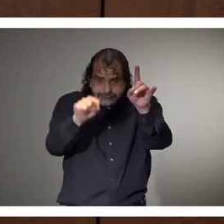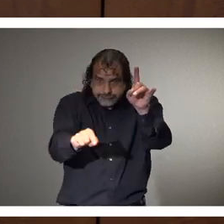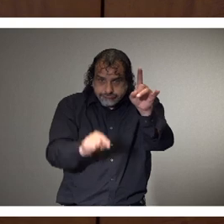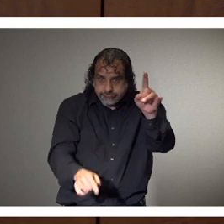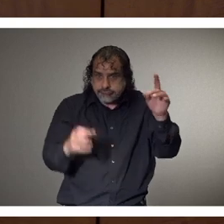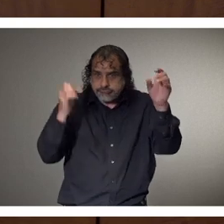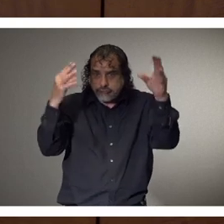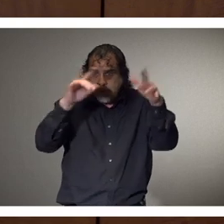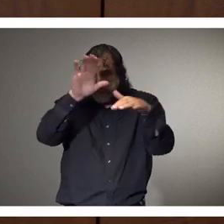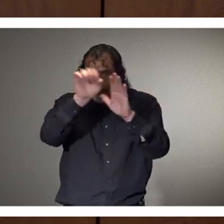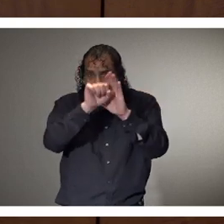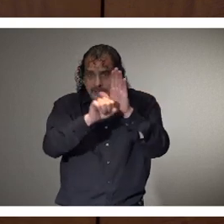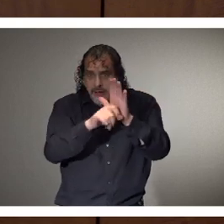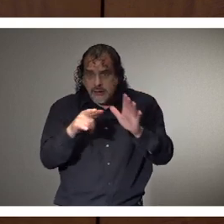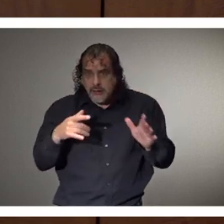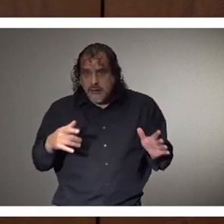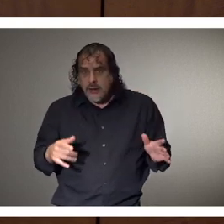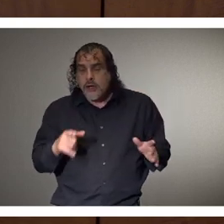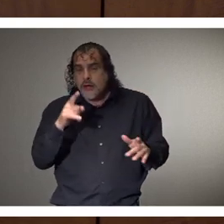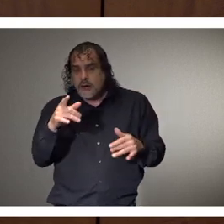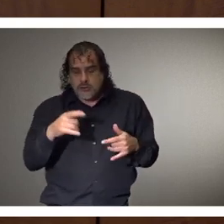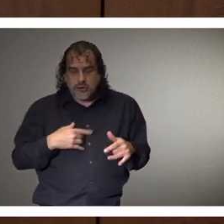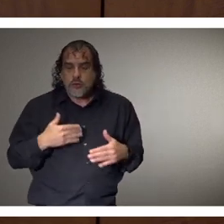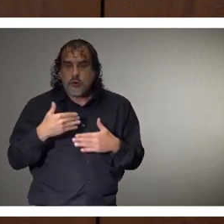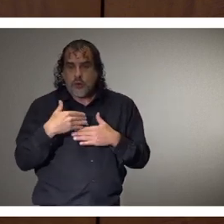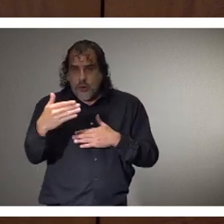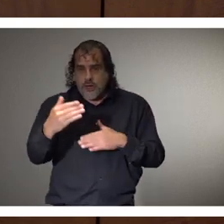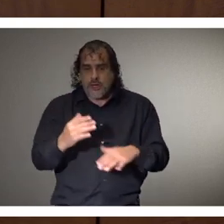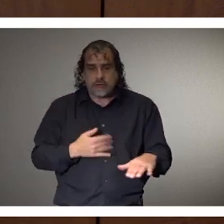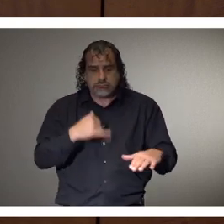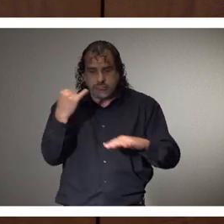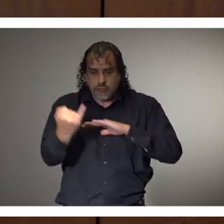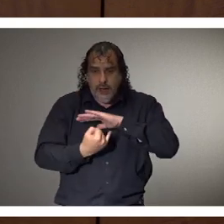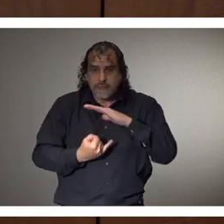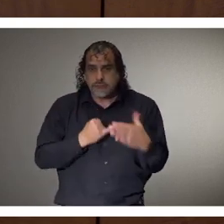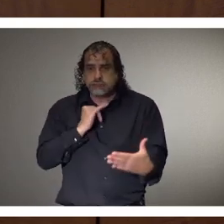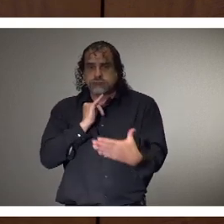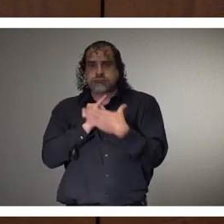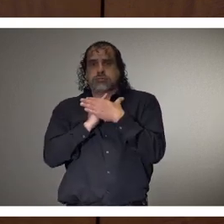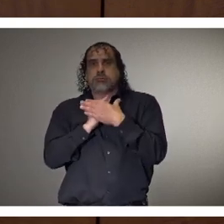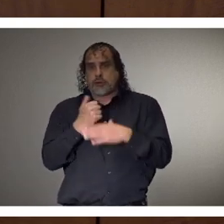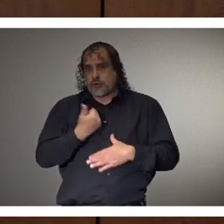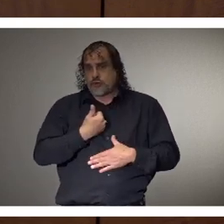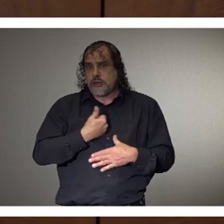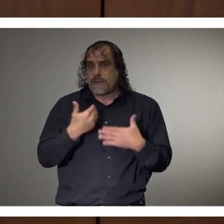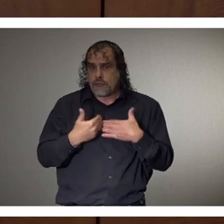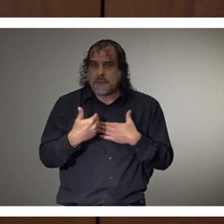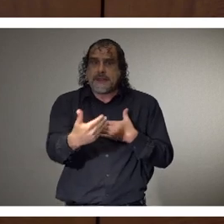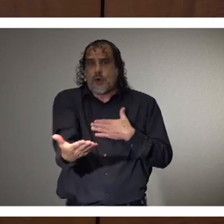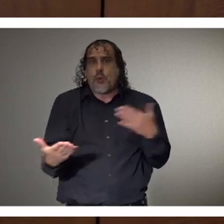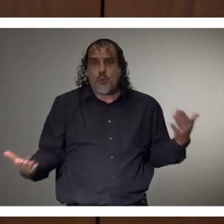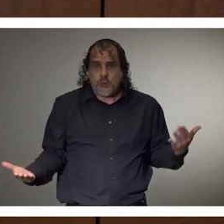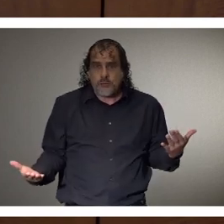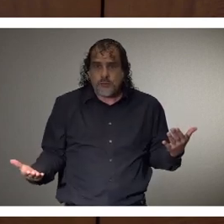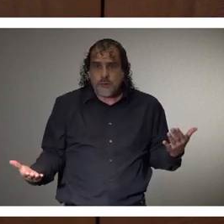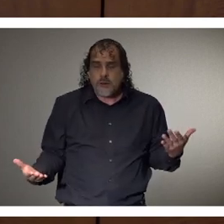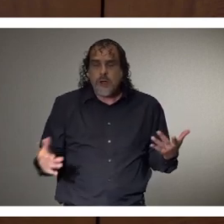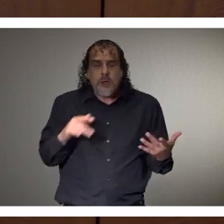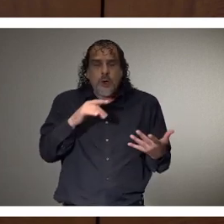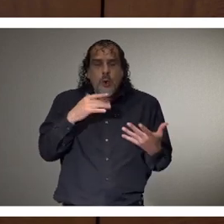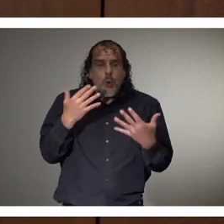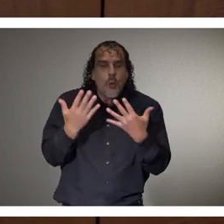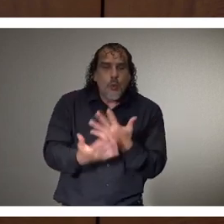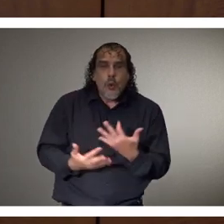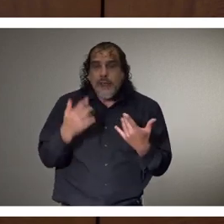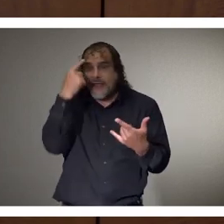having throughout the state. And that is to go ahead and start isolating at that point. Wait for your results. Don't,